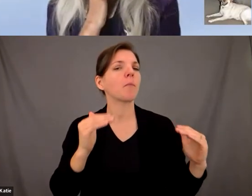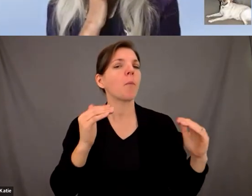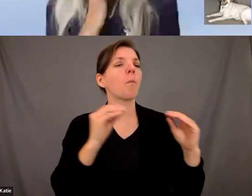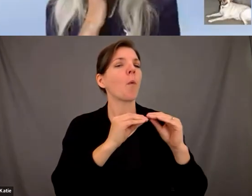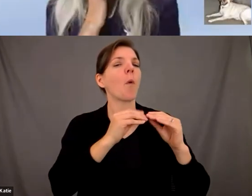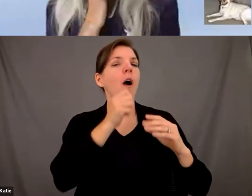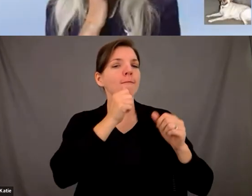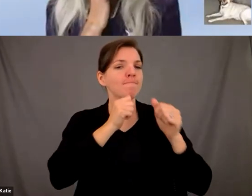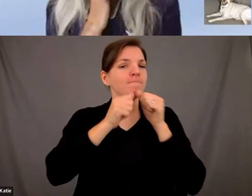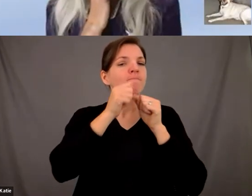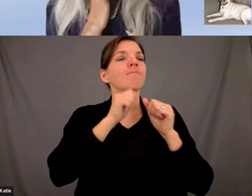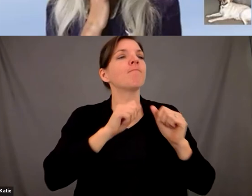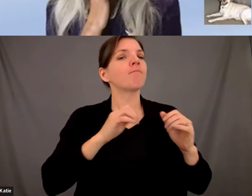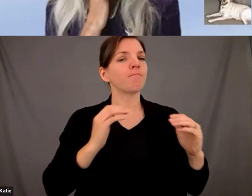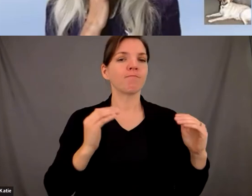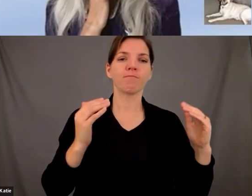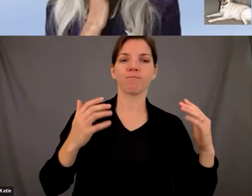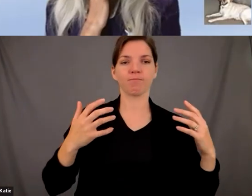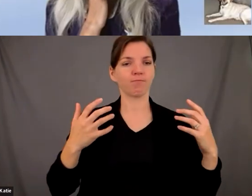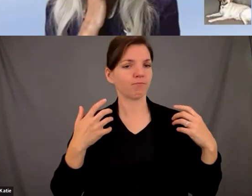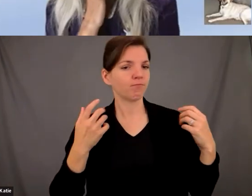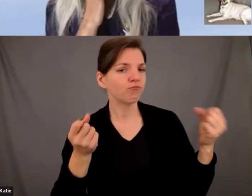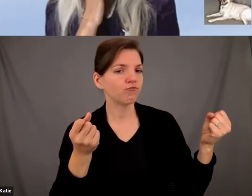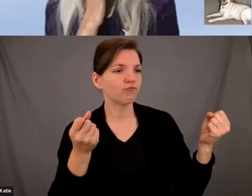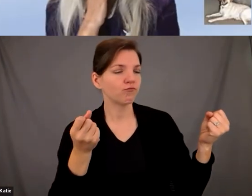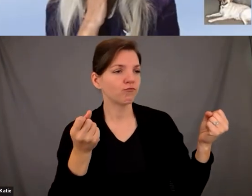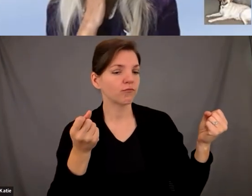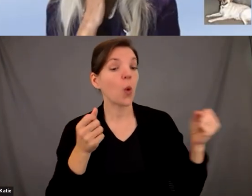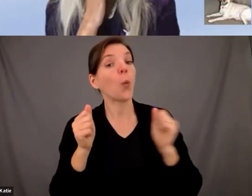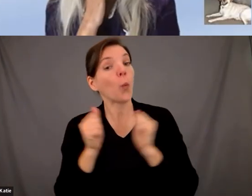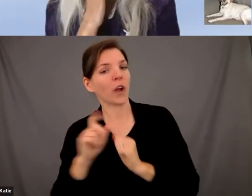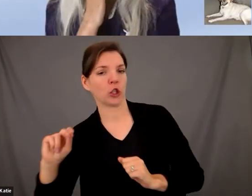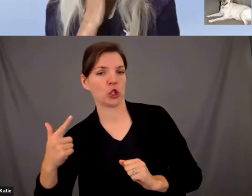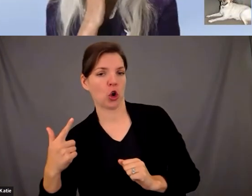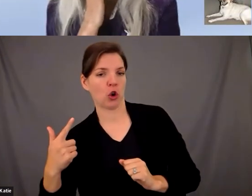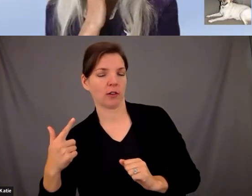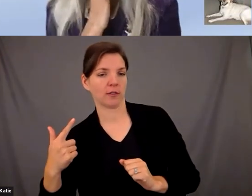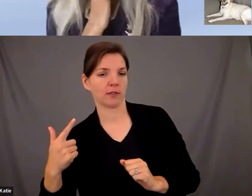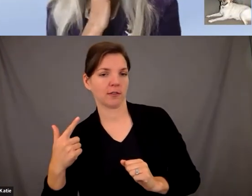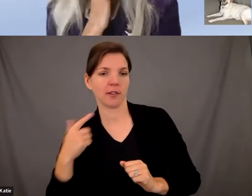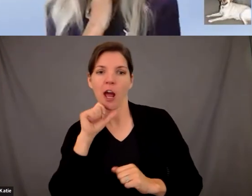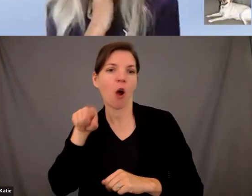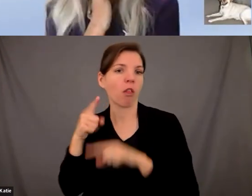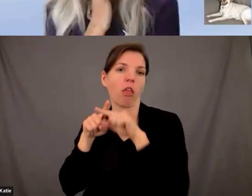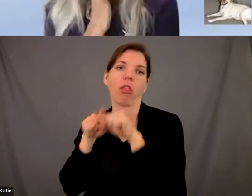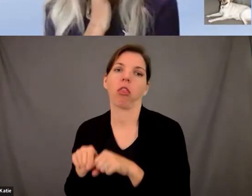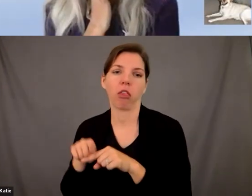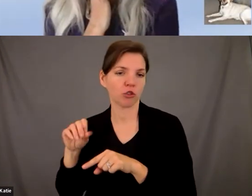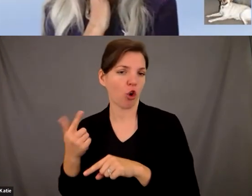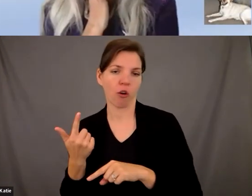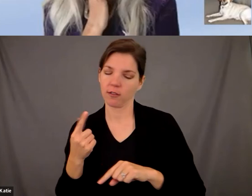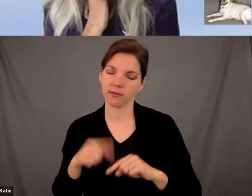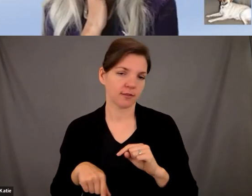it's eventually we would hope that they they could get to that point we we have one of our recipients who is a huge